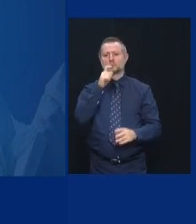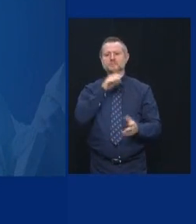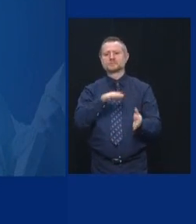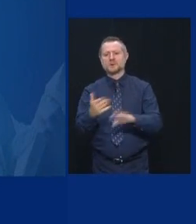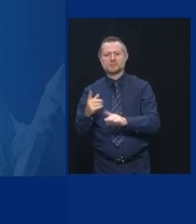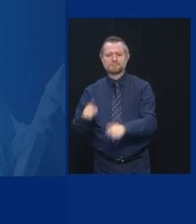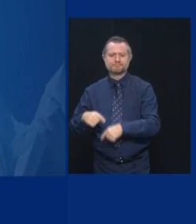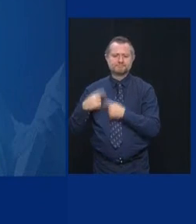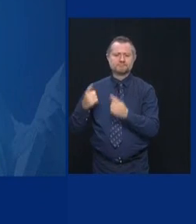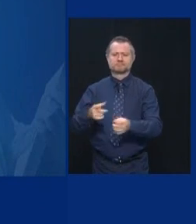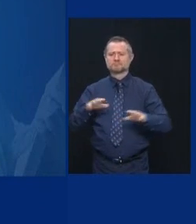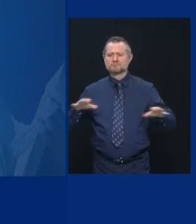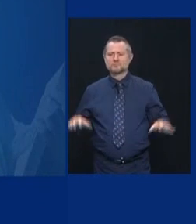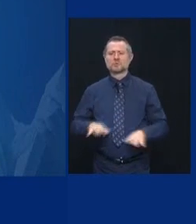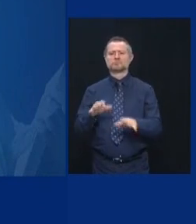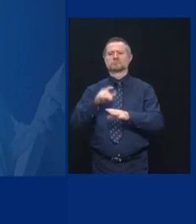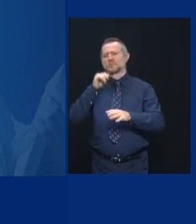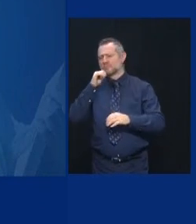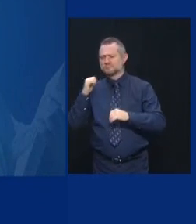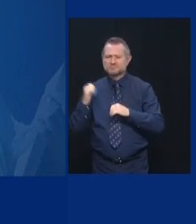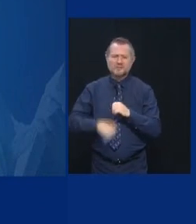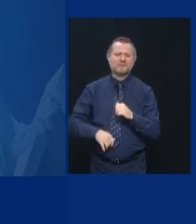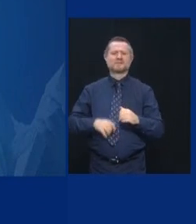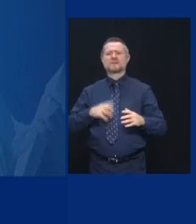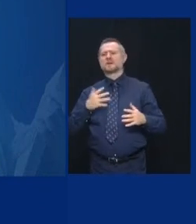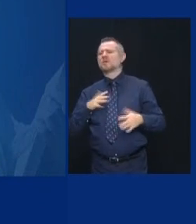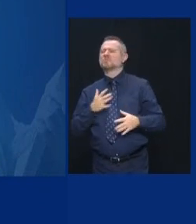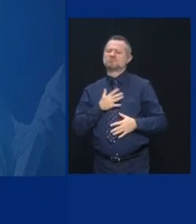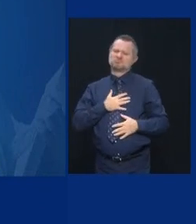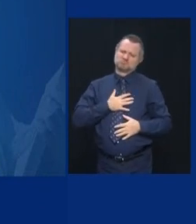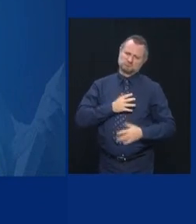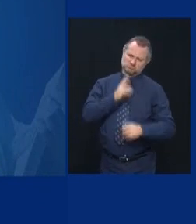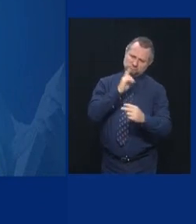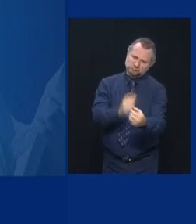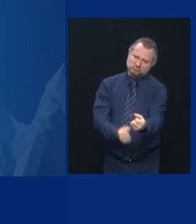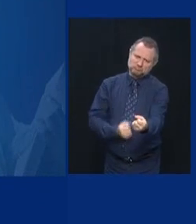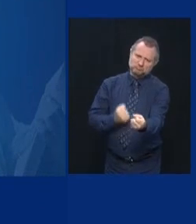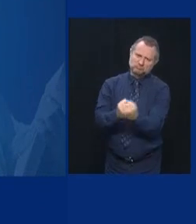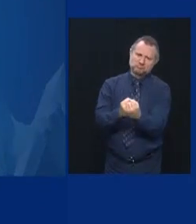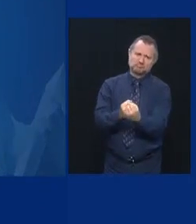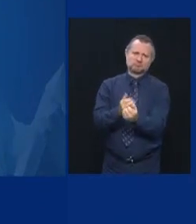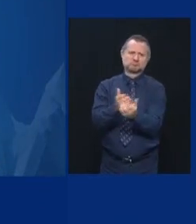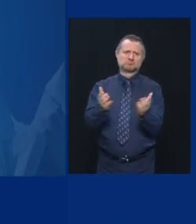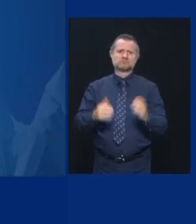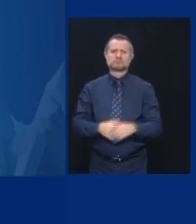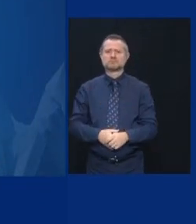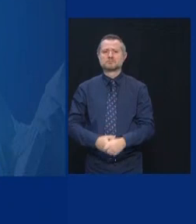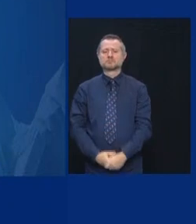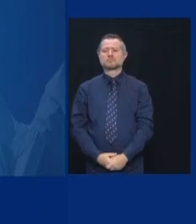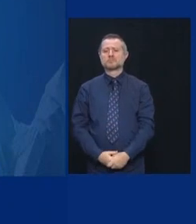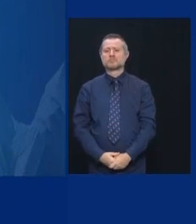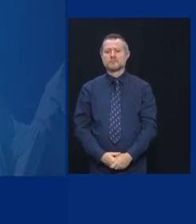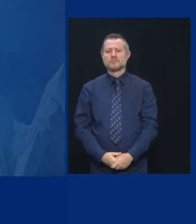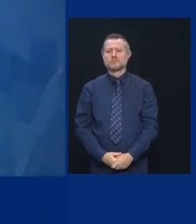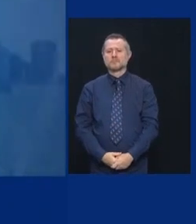And their toughness. And their love for each other. And we're doing that.